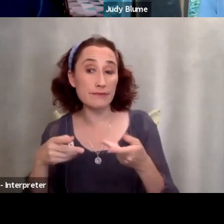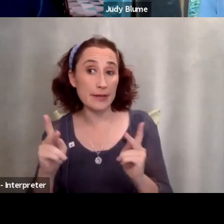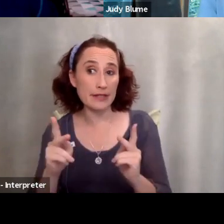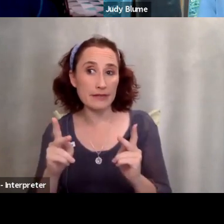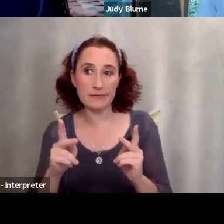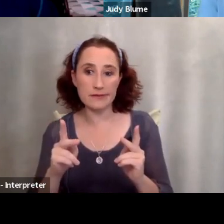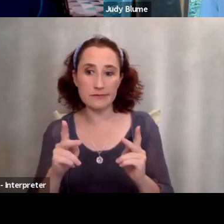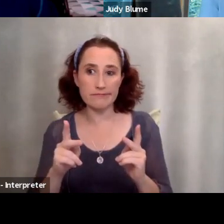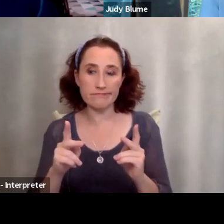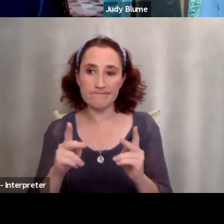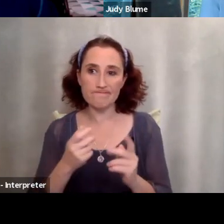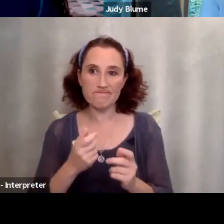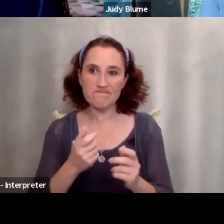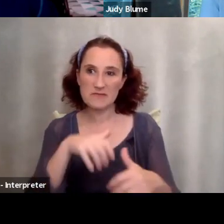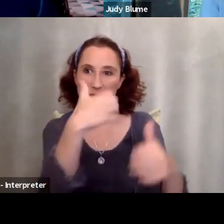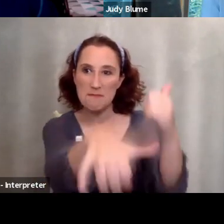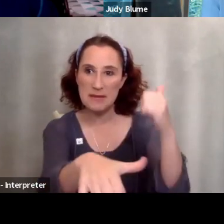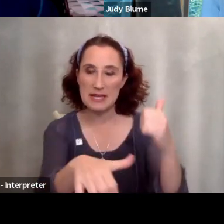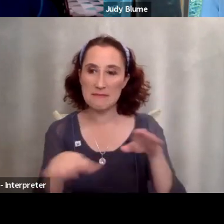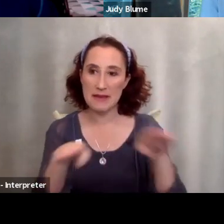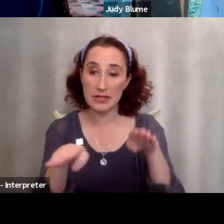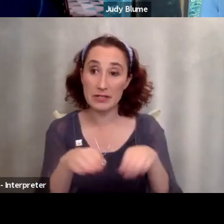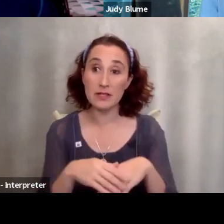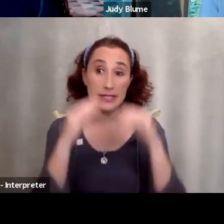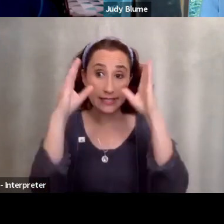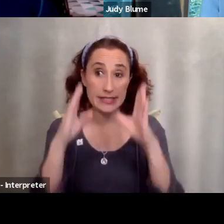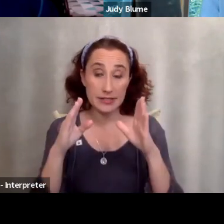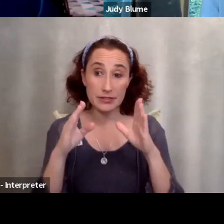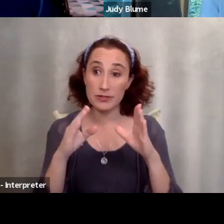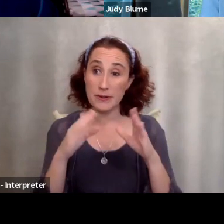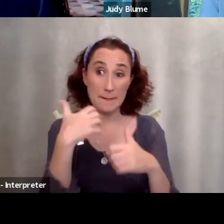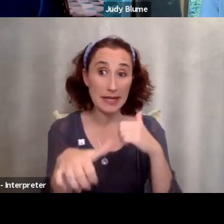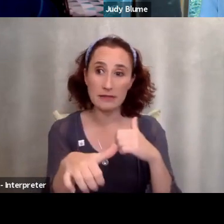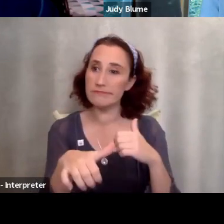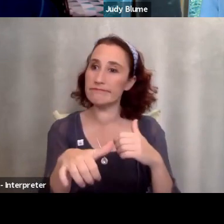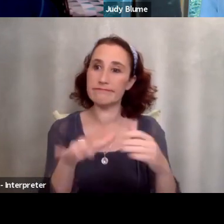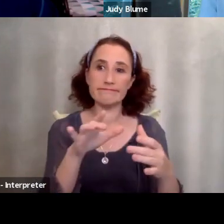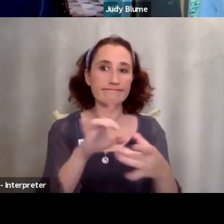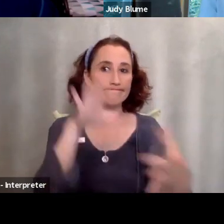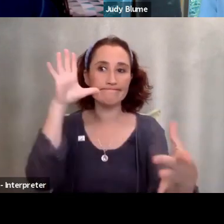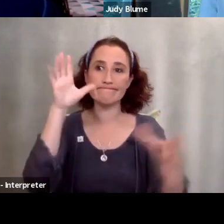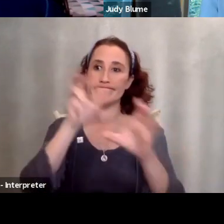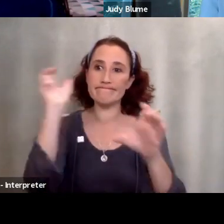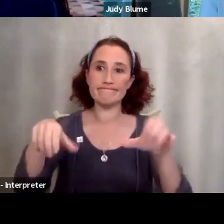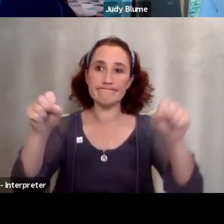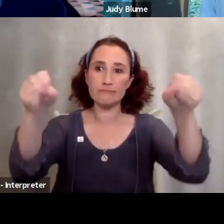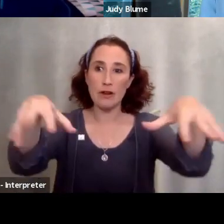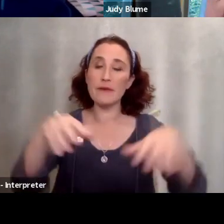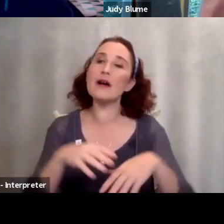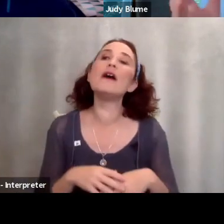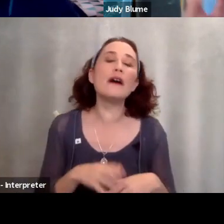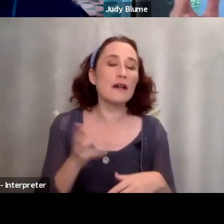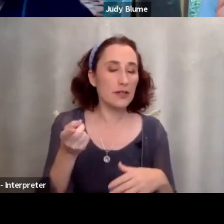the teacher professor can be mean you do not want to be there you only want to be in a supportive